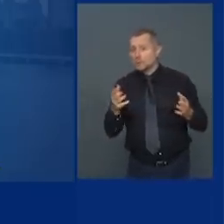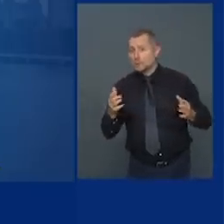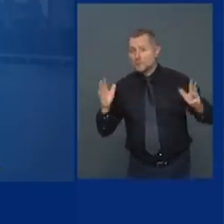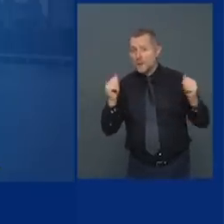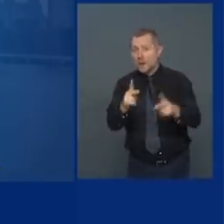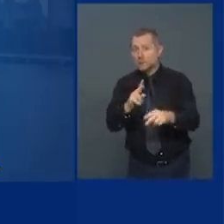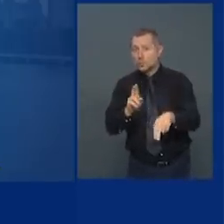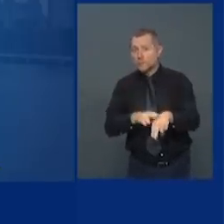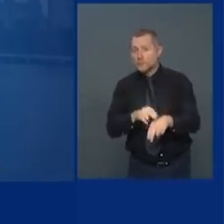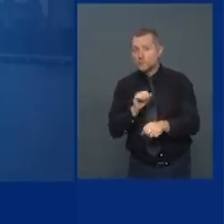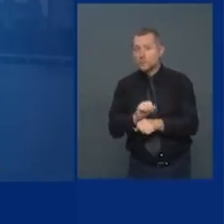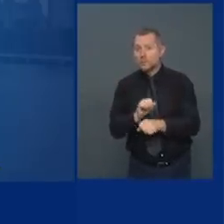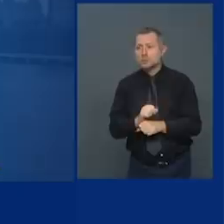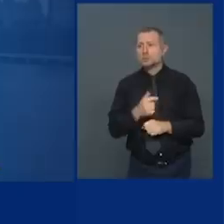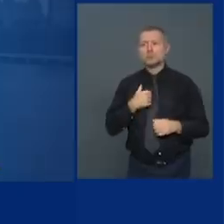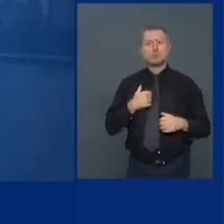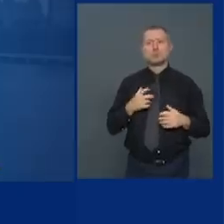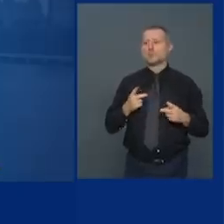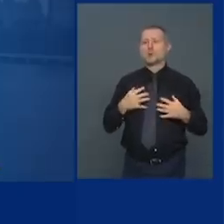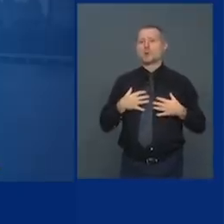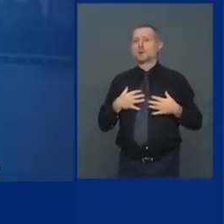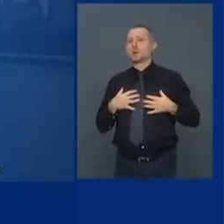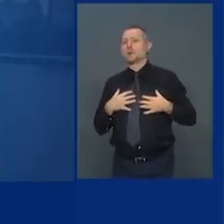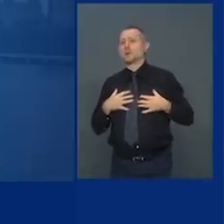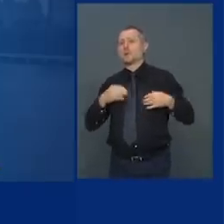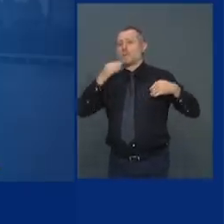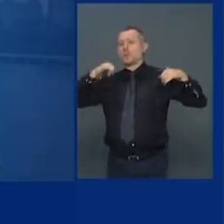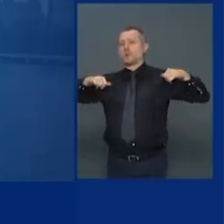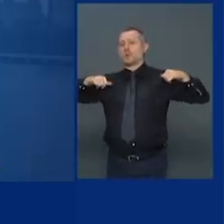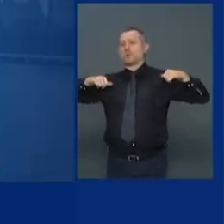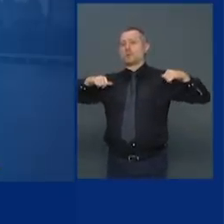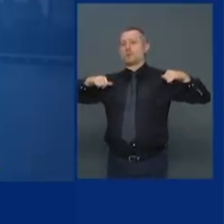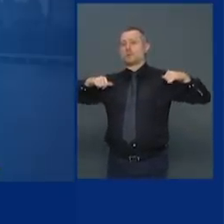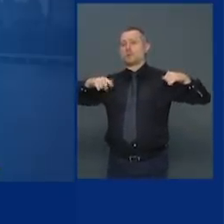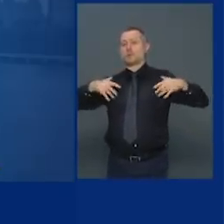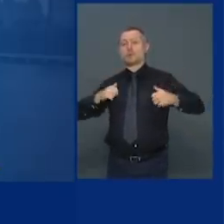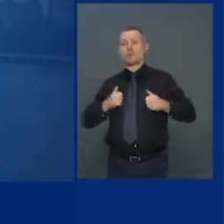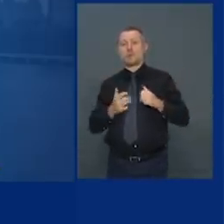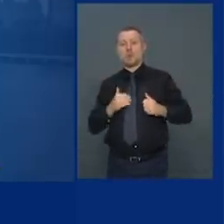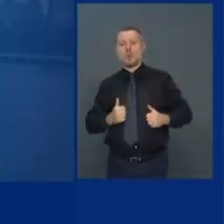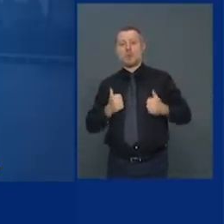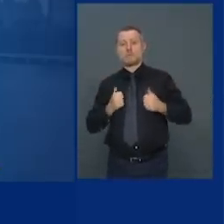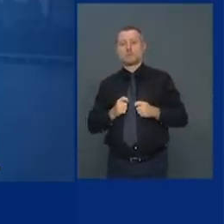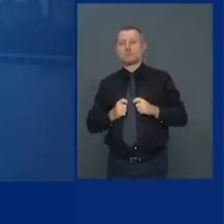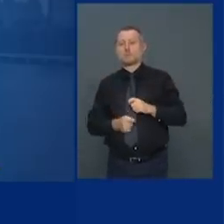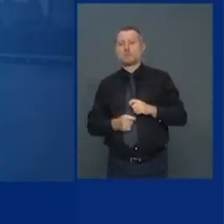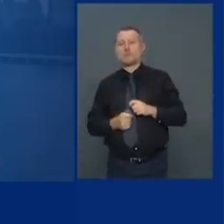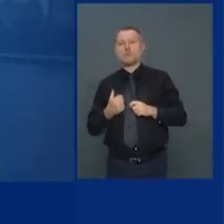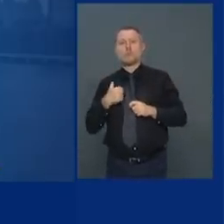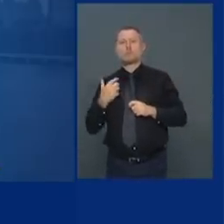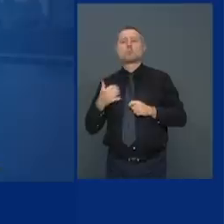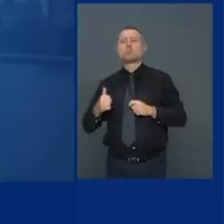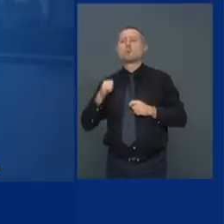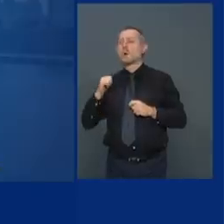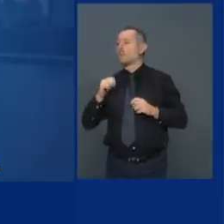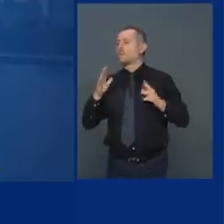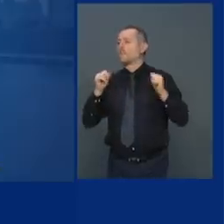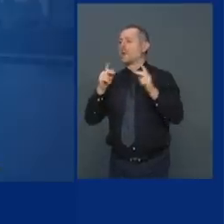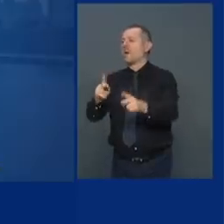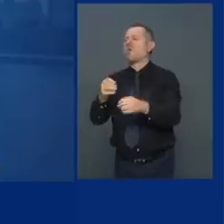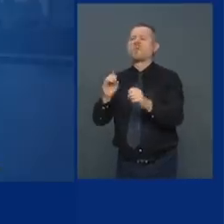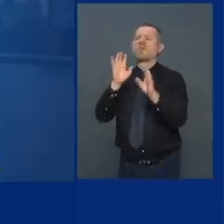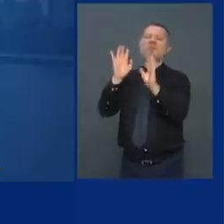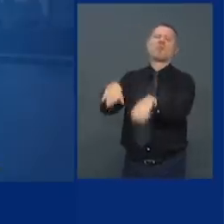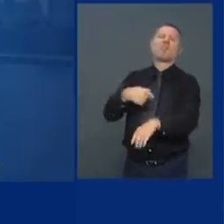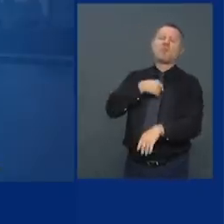just readjusted their lifestyle so they're saying I'm not going back to the office five times a